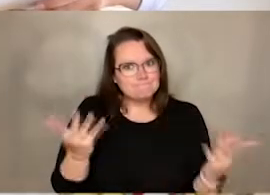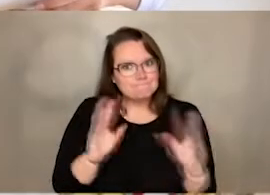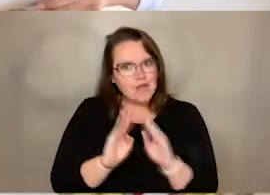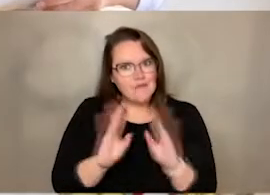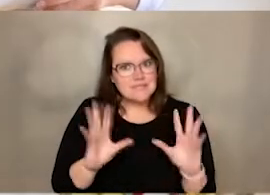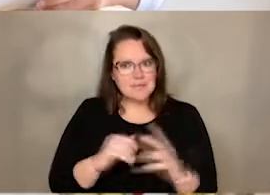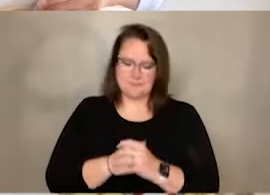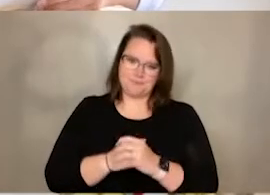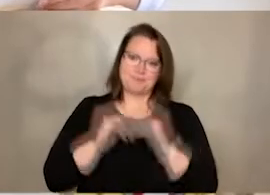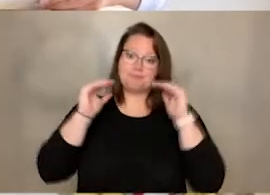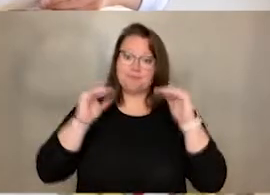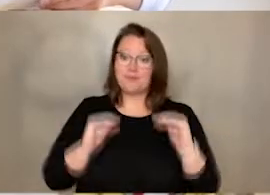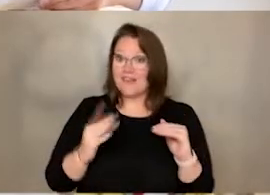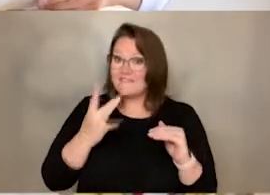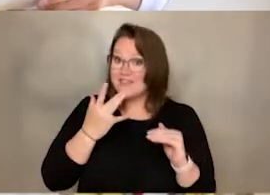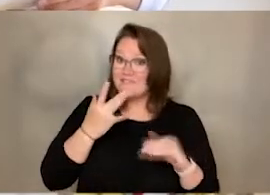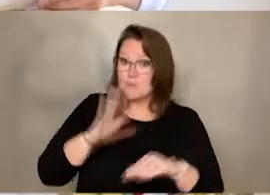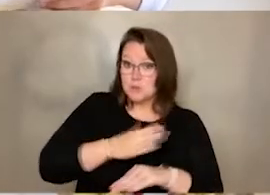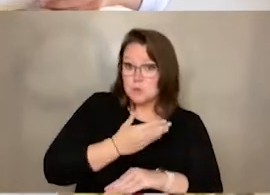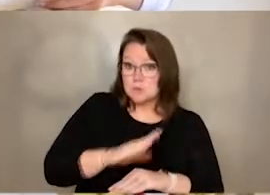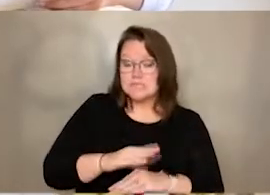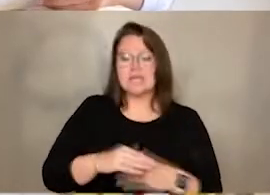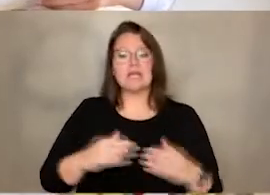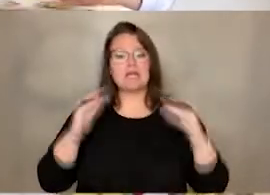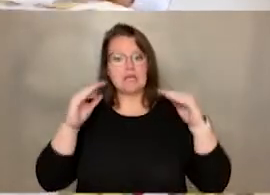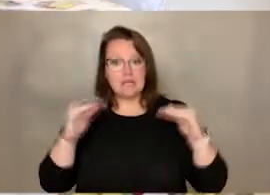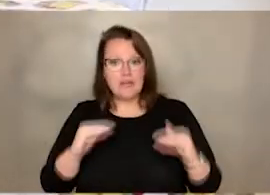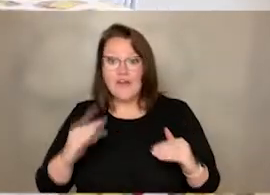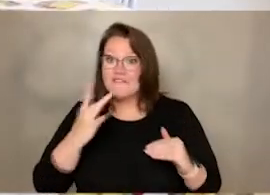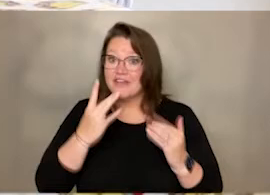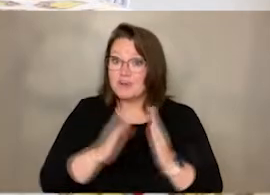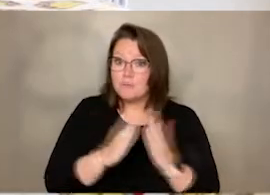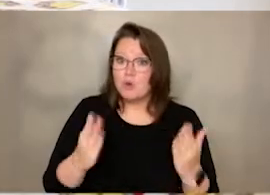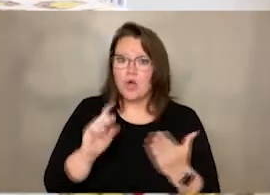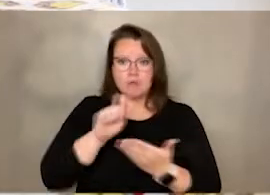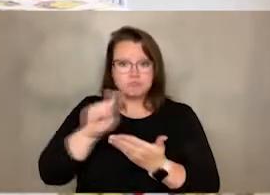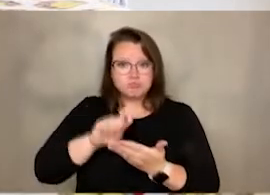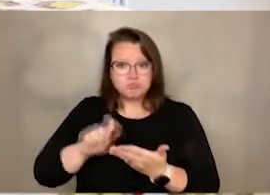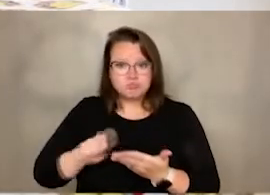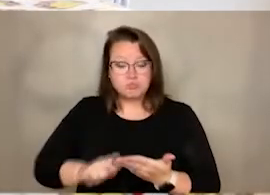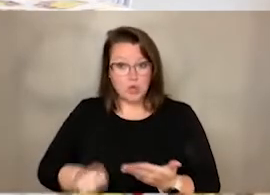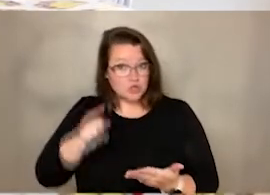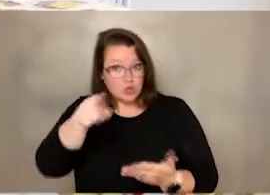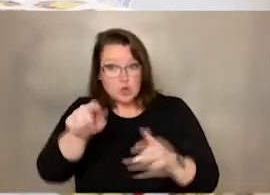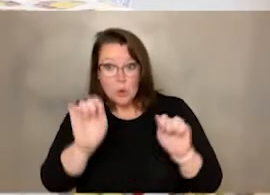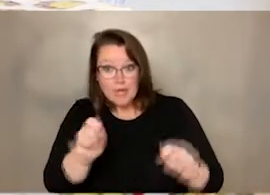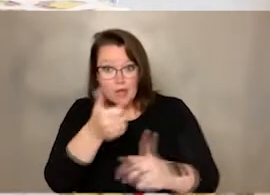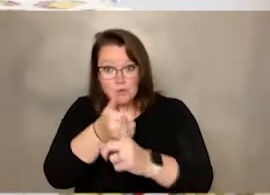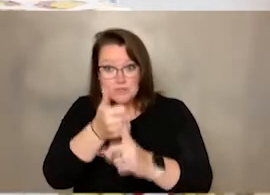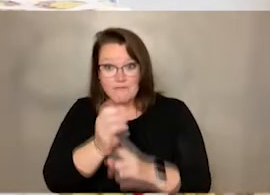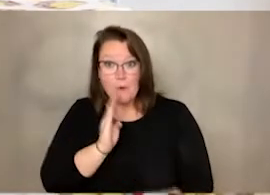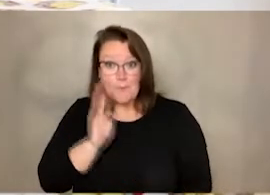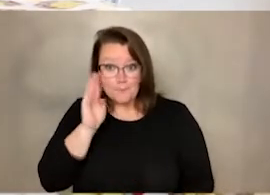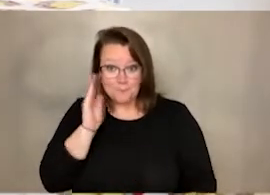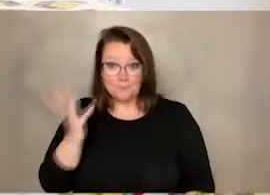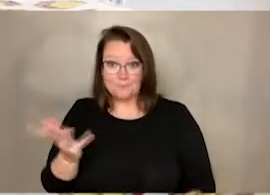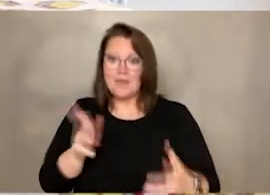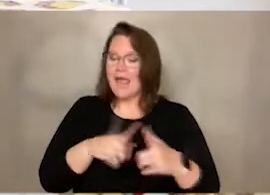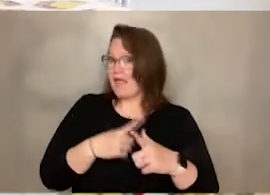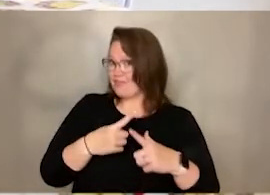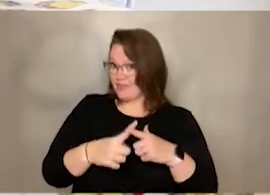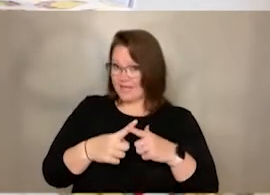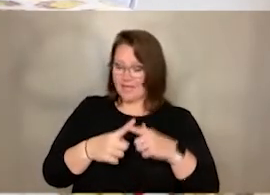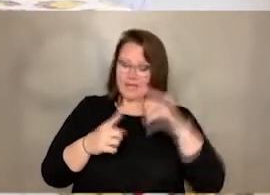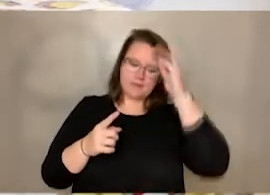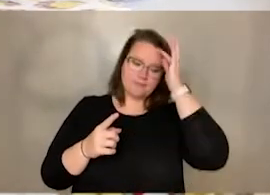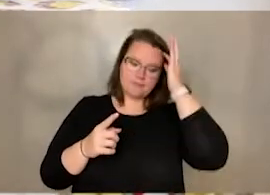My favorite kind of music. I wrote my favorite book, everything like that. So you can do that at home. So, and then as you